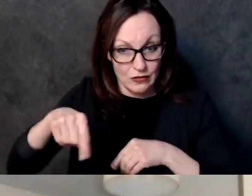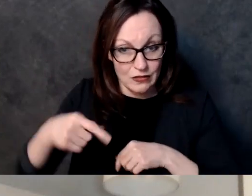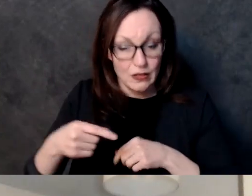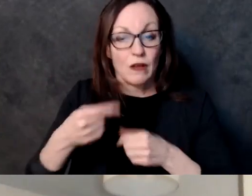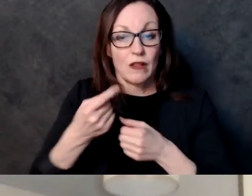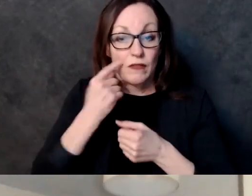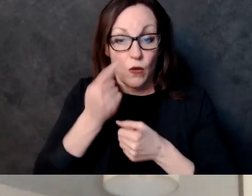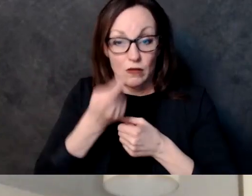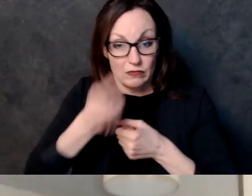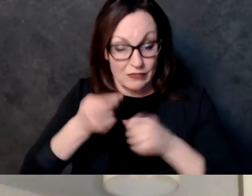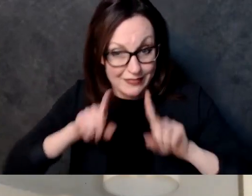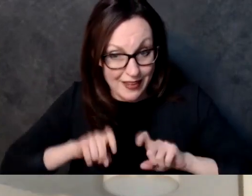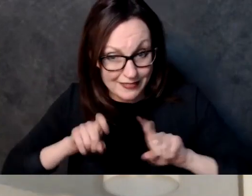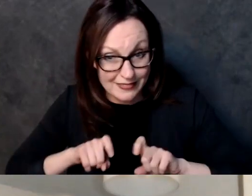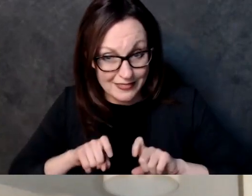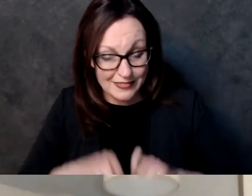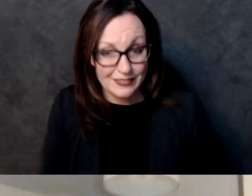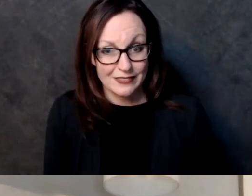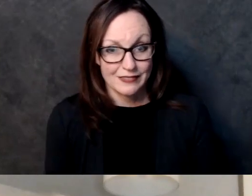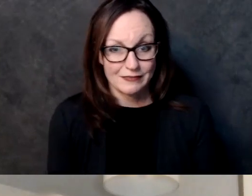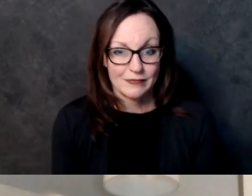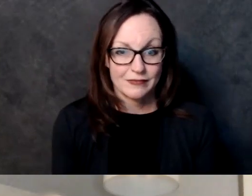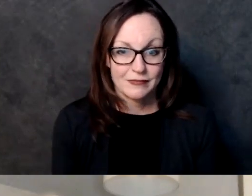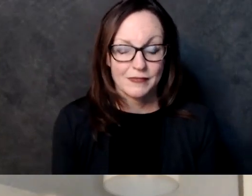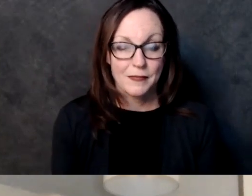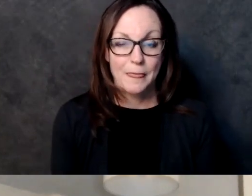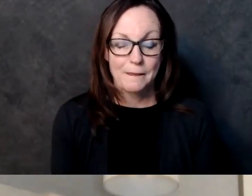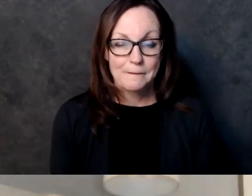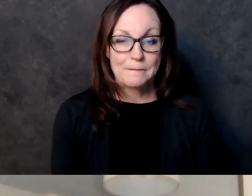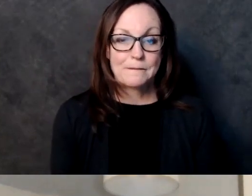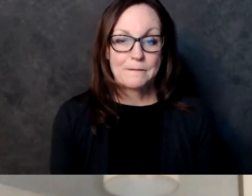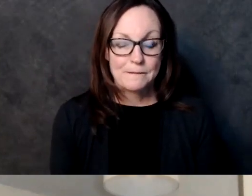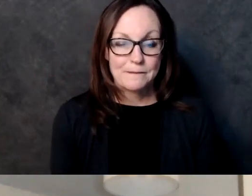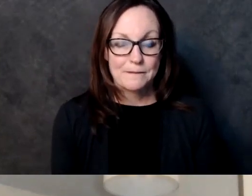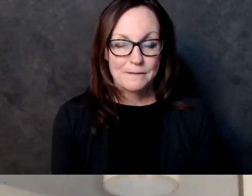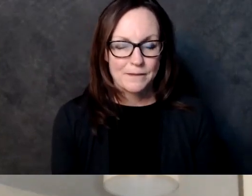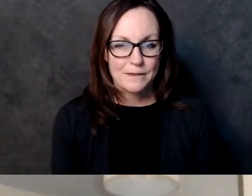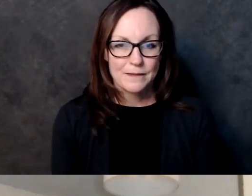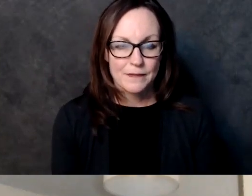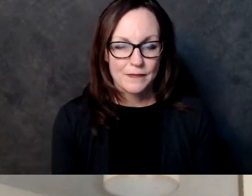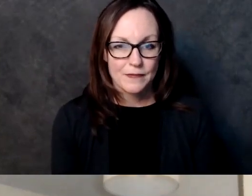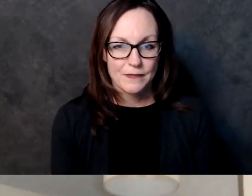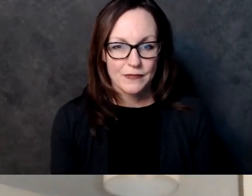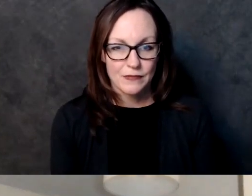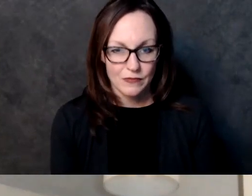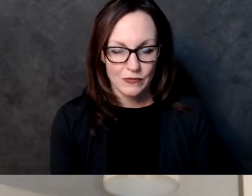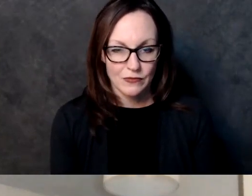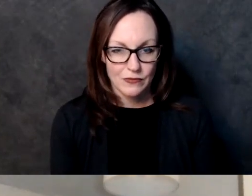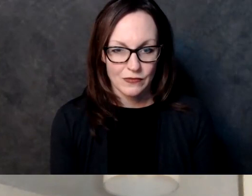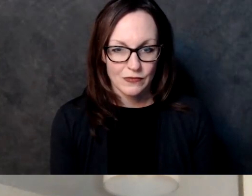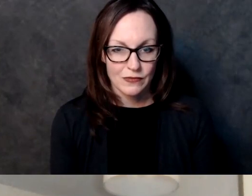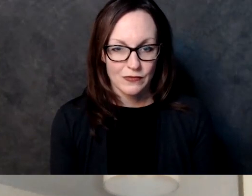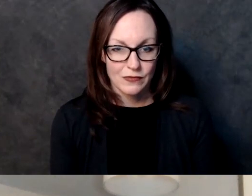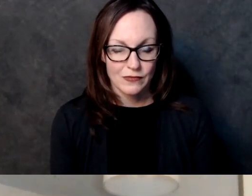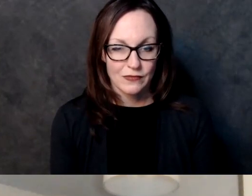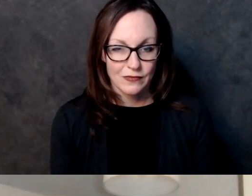uh uh next question what is the status of the statewide mask mandate and would you do you support one oh man i